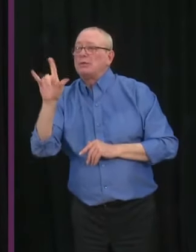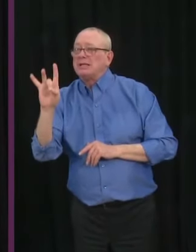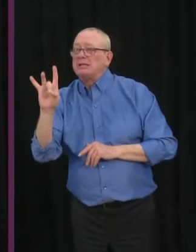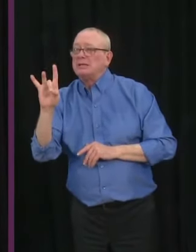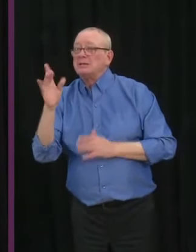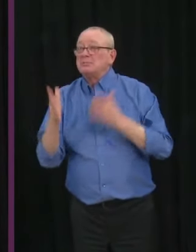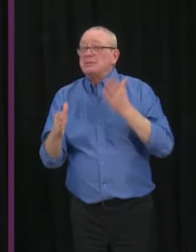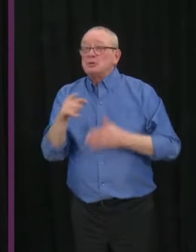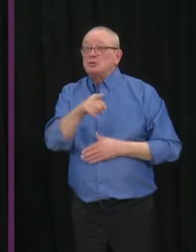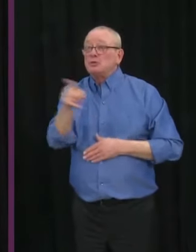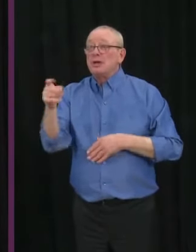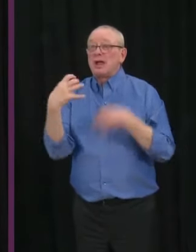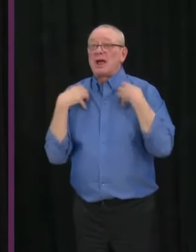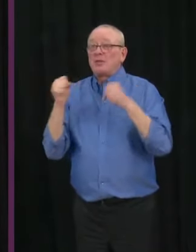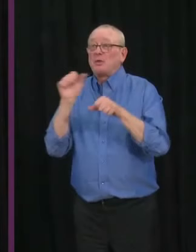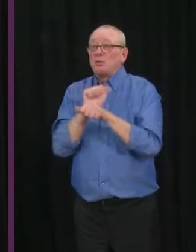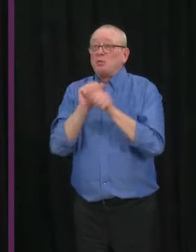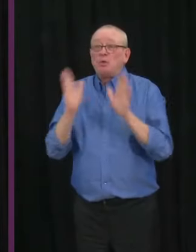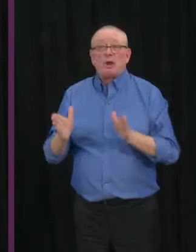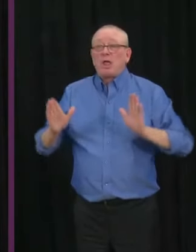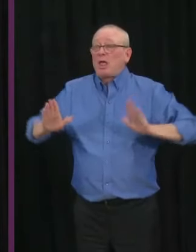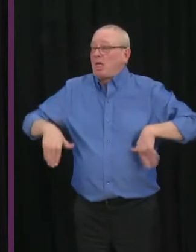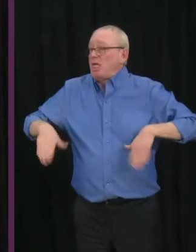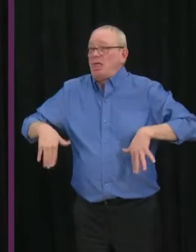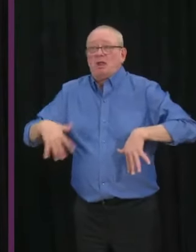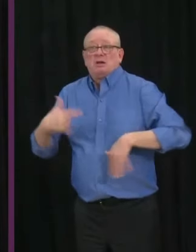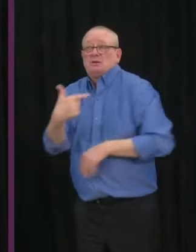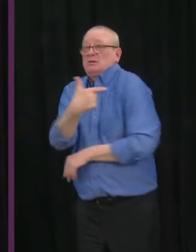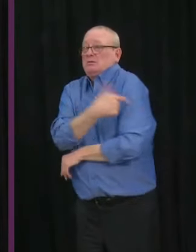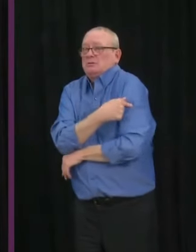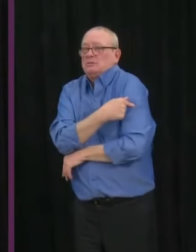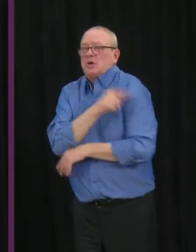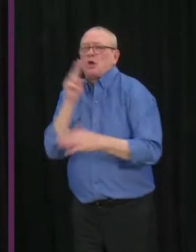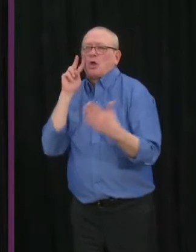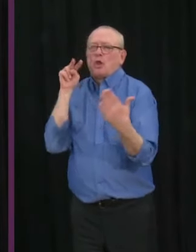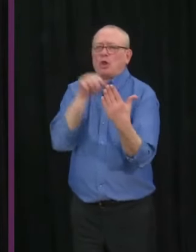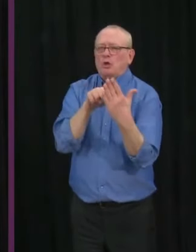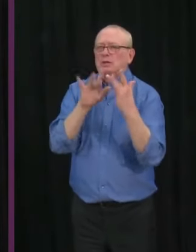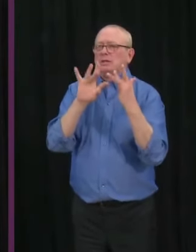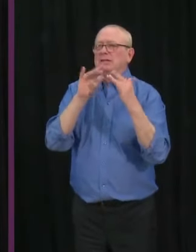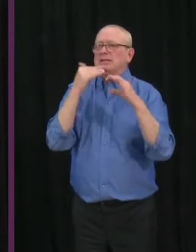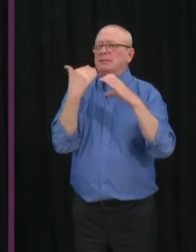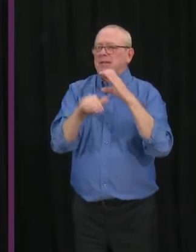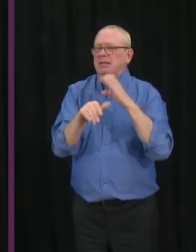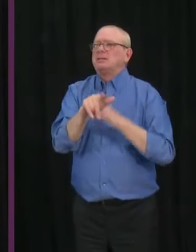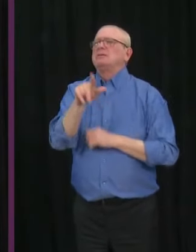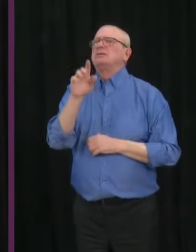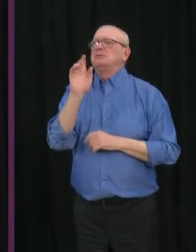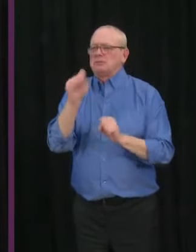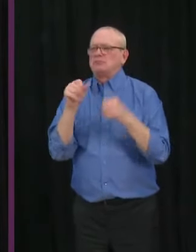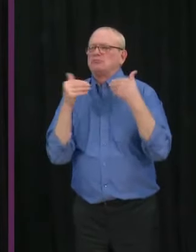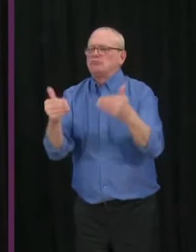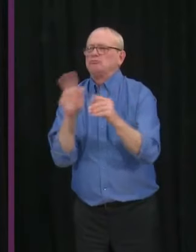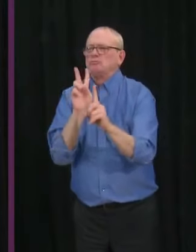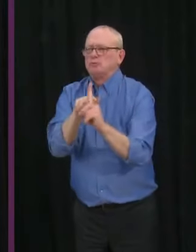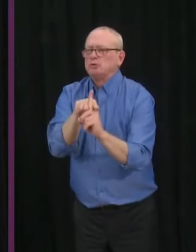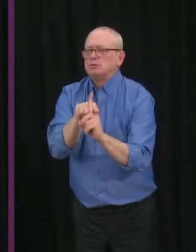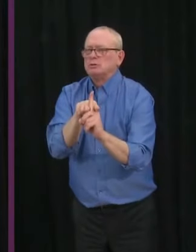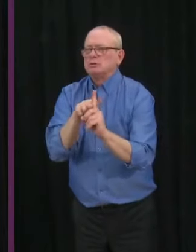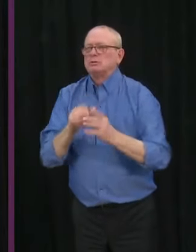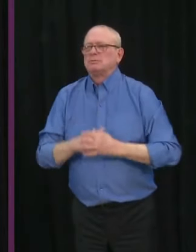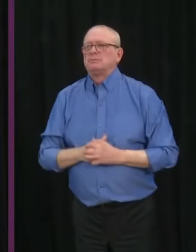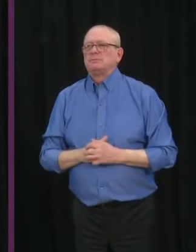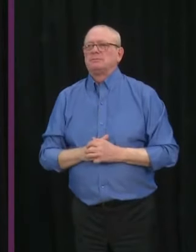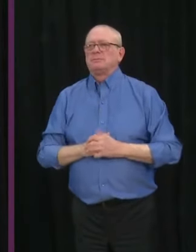has not yet been immunized, please check your email and book your appointment as soon as possible. This will help protect your patients,